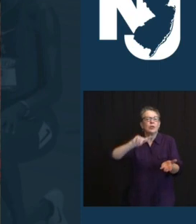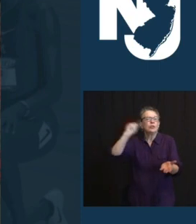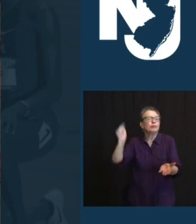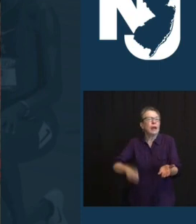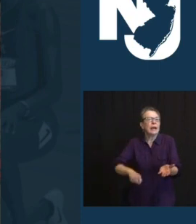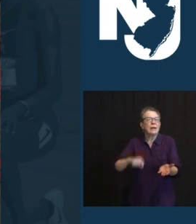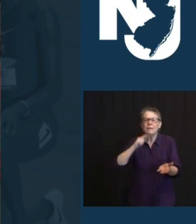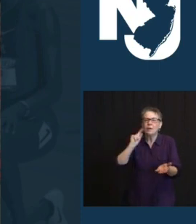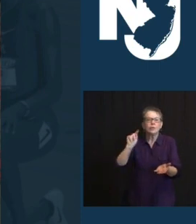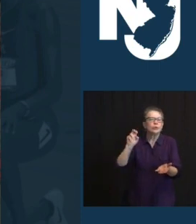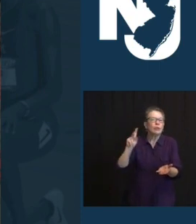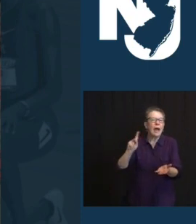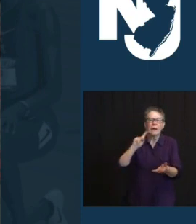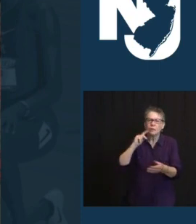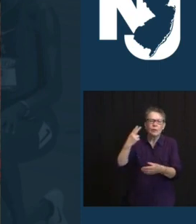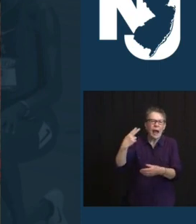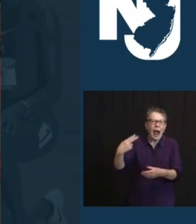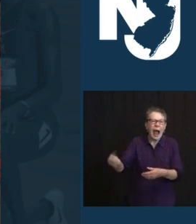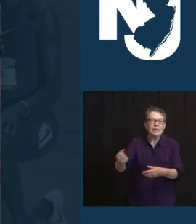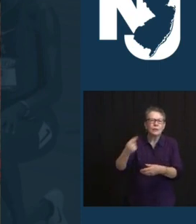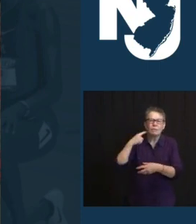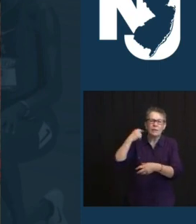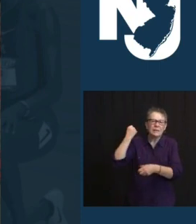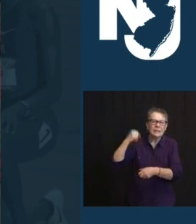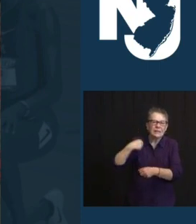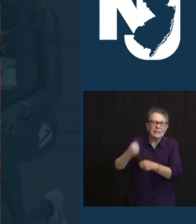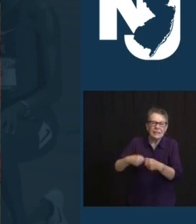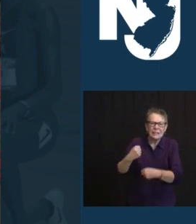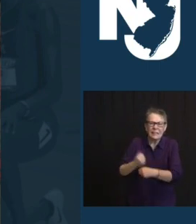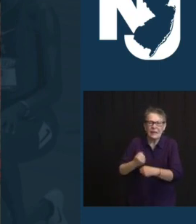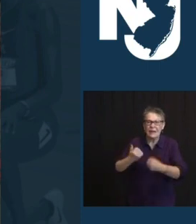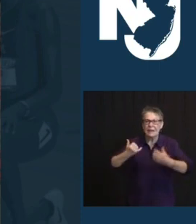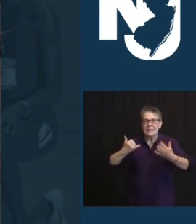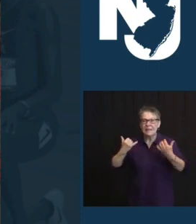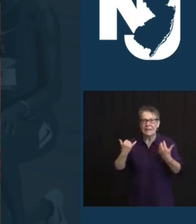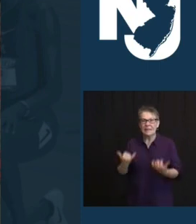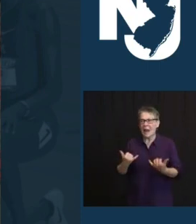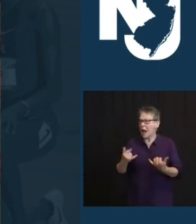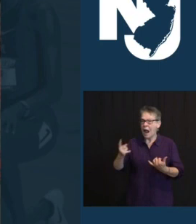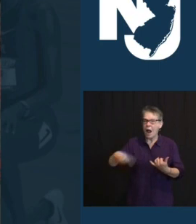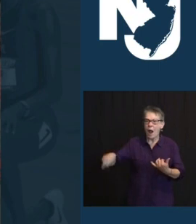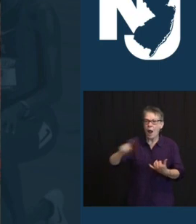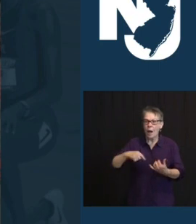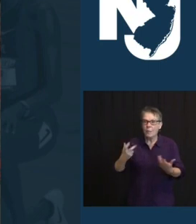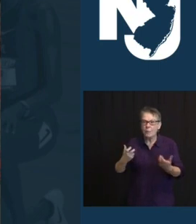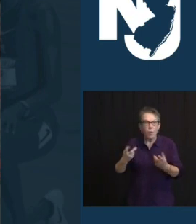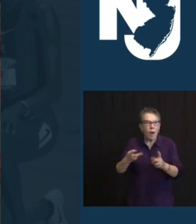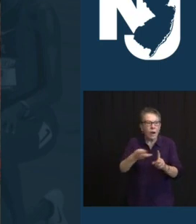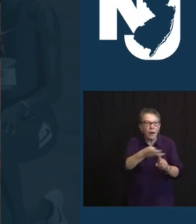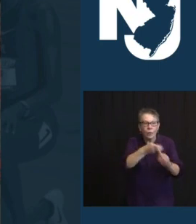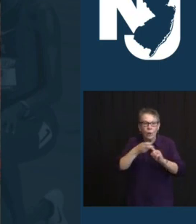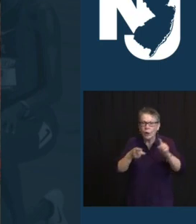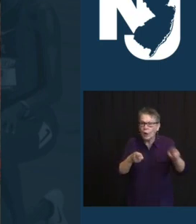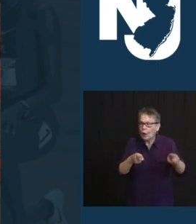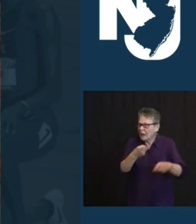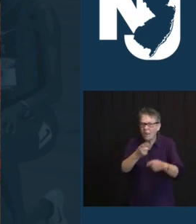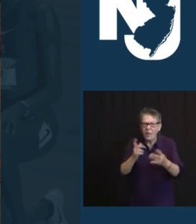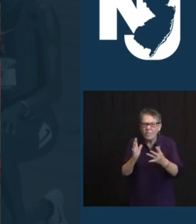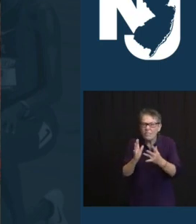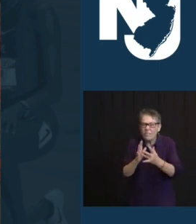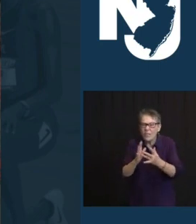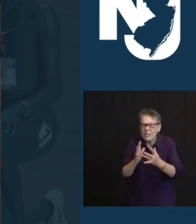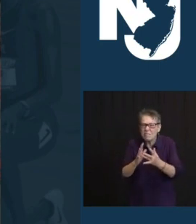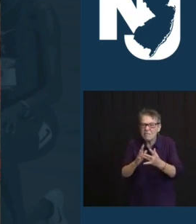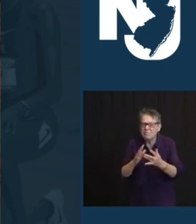ONE OF THE NATION'S MOST HIGHLY SOUGHT AFTER RECRUITS. AND REMEMBER, ATHING IS ONLY A FRESHMAN. I THINK WE'RE GOING TO BE SEEING